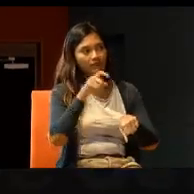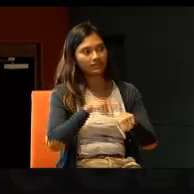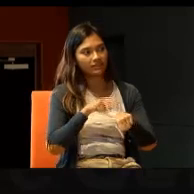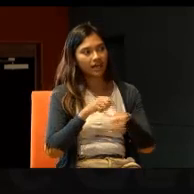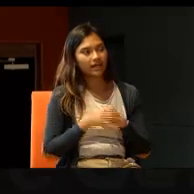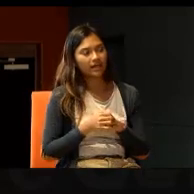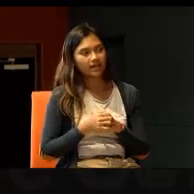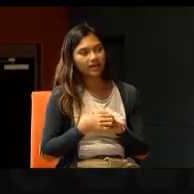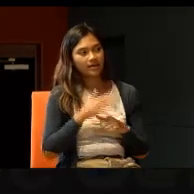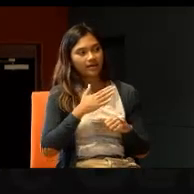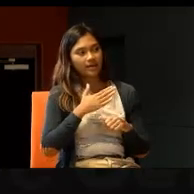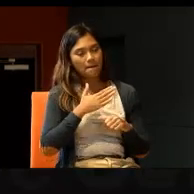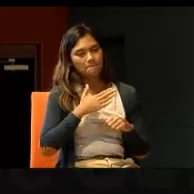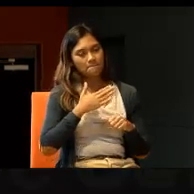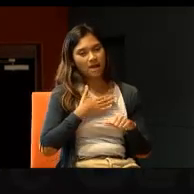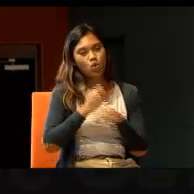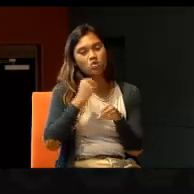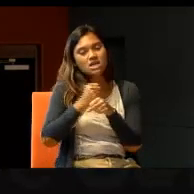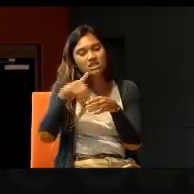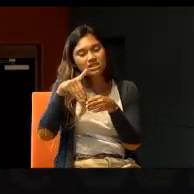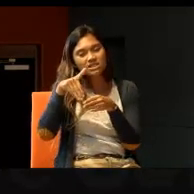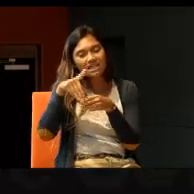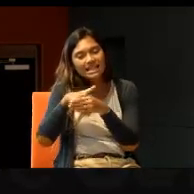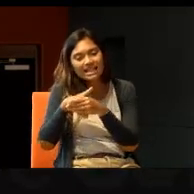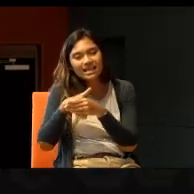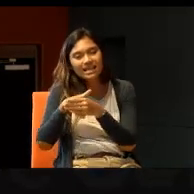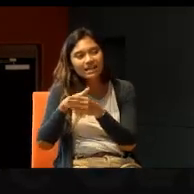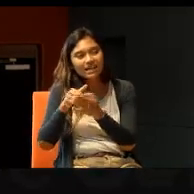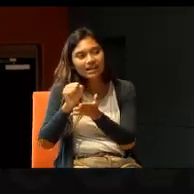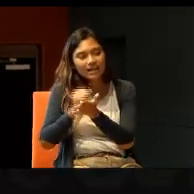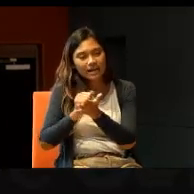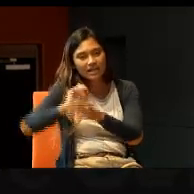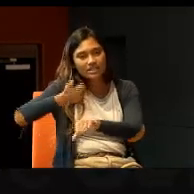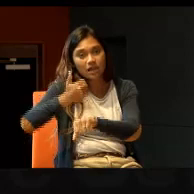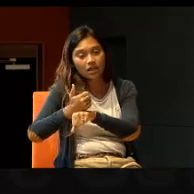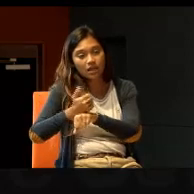work, is in the, academic setting, in the classroom.